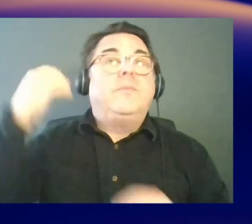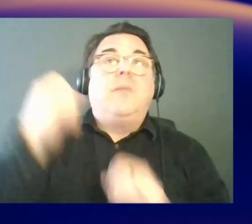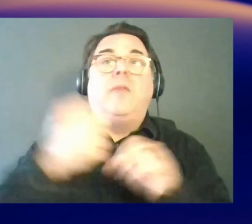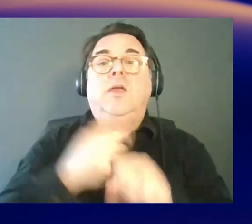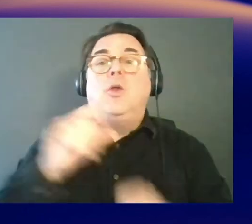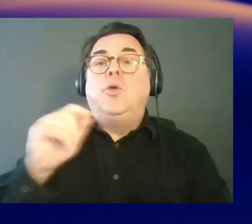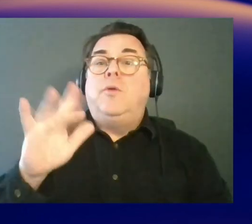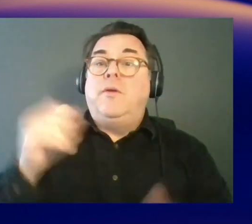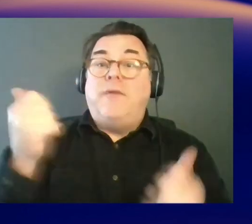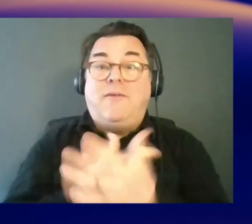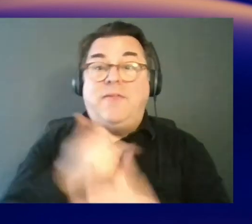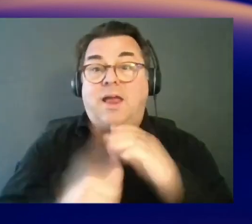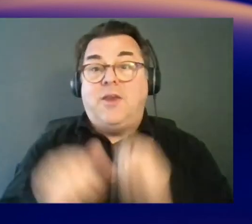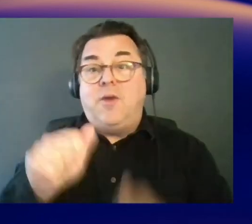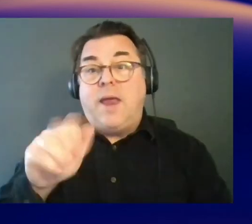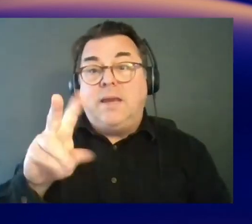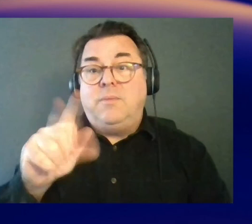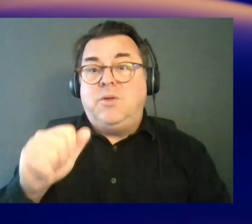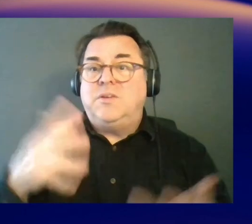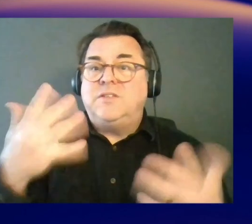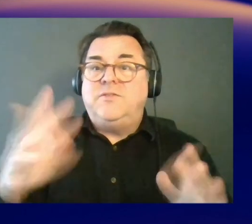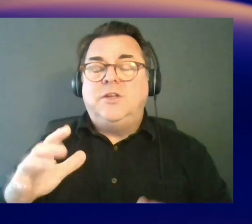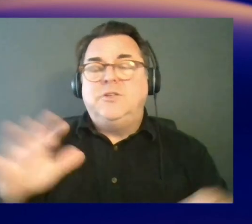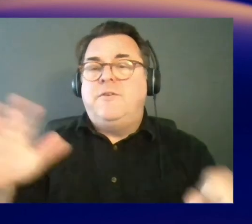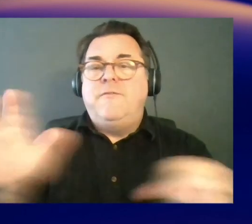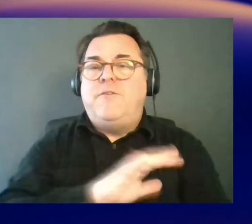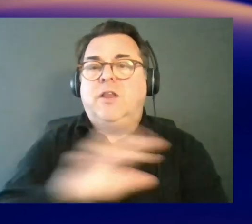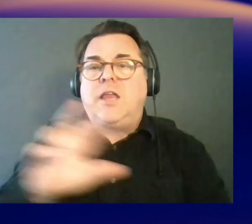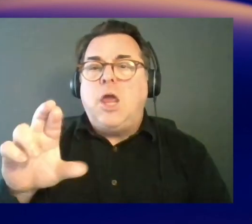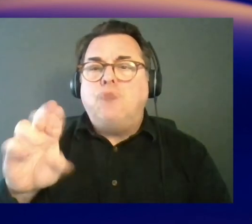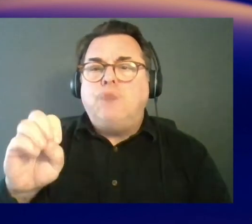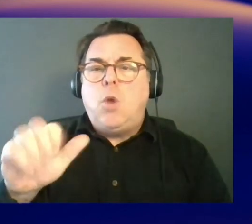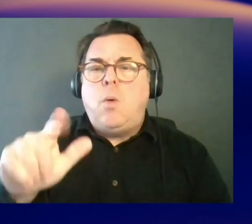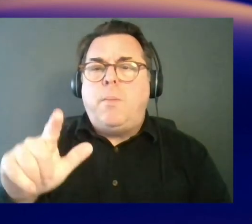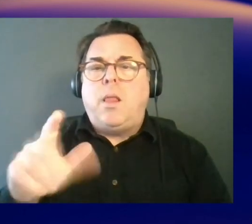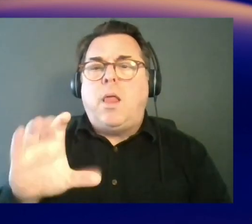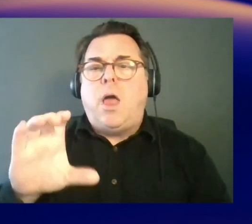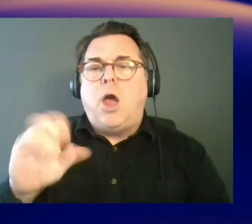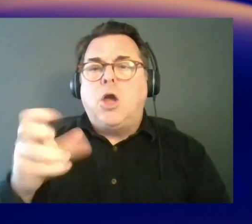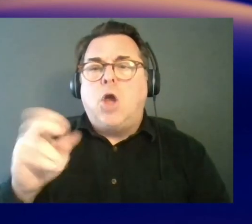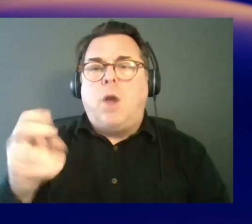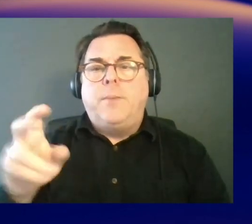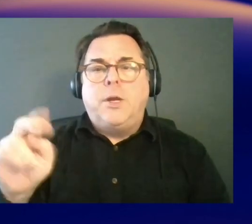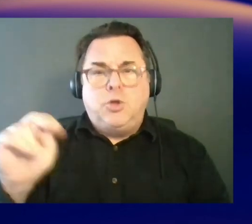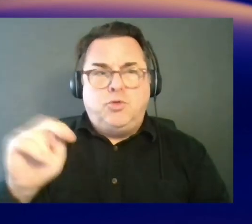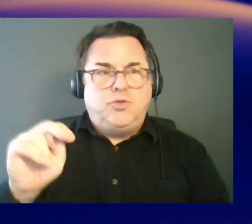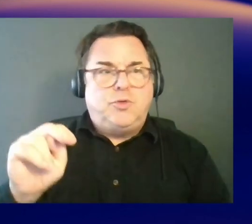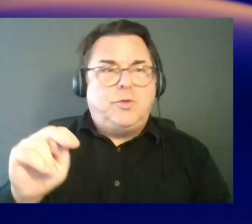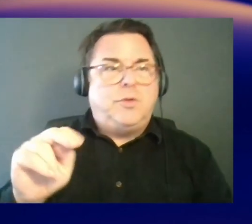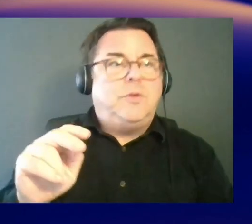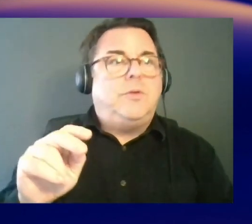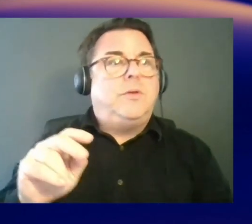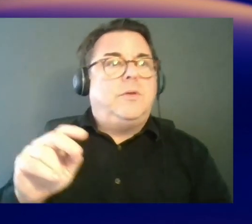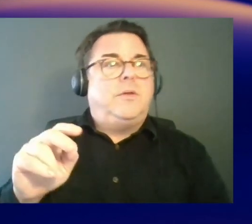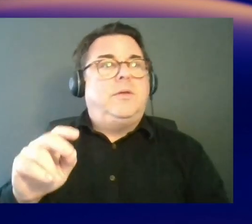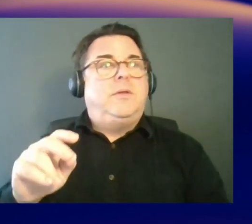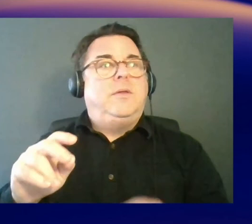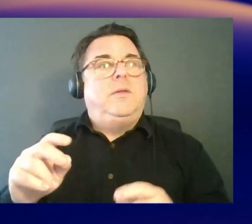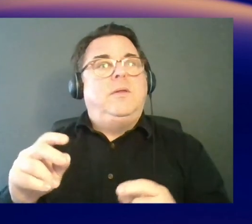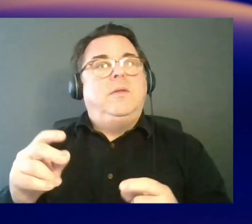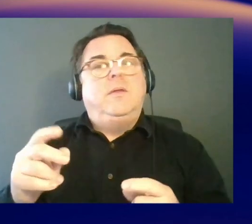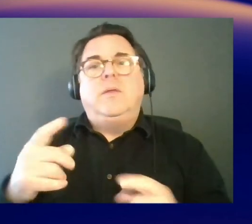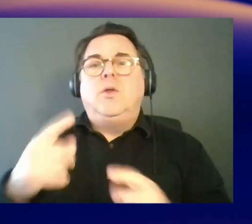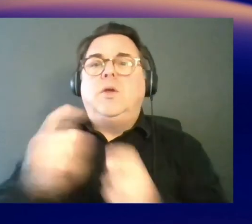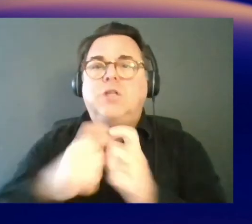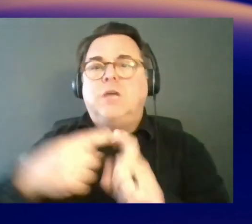AWS will be fully renewable, based on fully renewable energy. And, of course, we can change by, you know, month and quarter